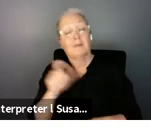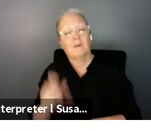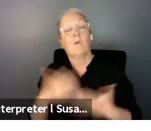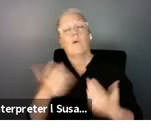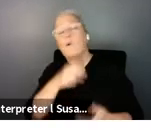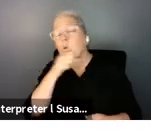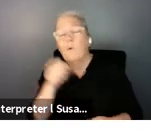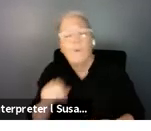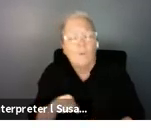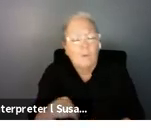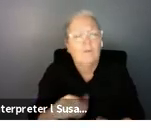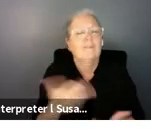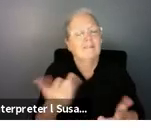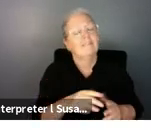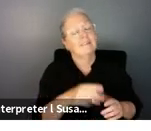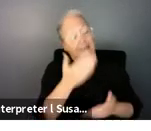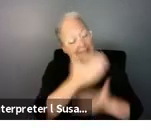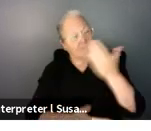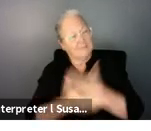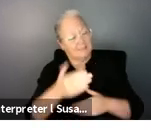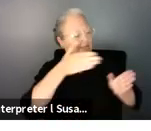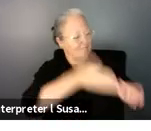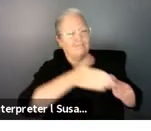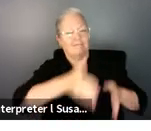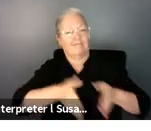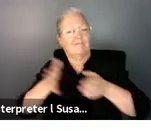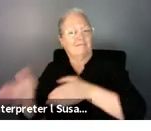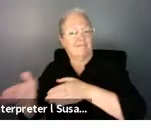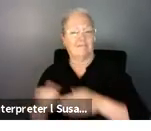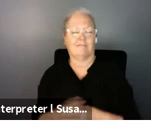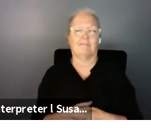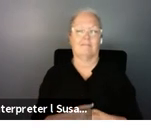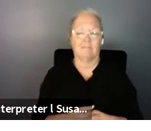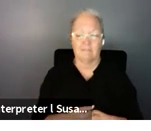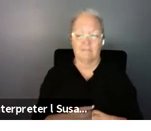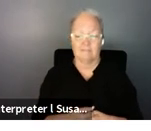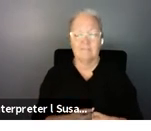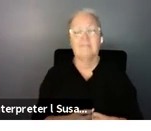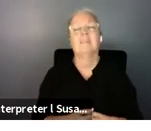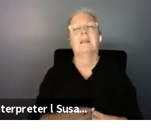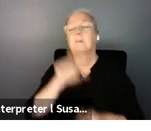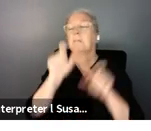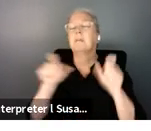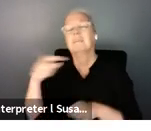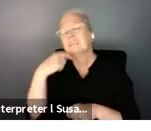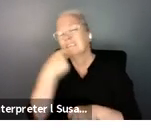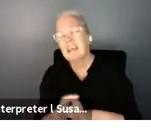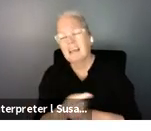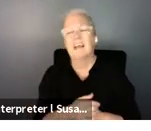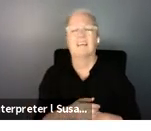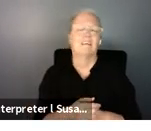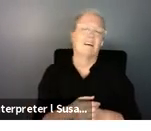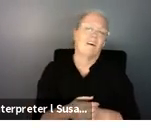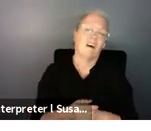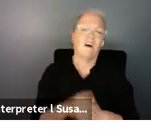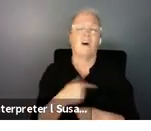all of these groups so when we hear this language and sometimes it is about time bomb or dependency or